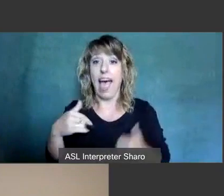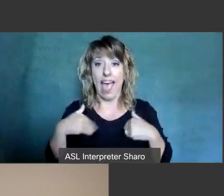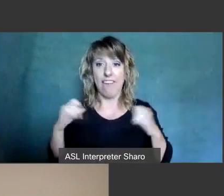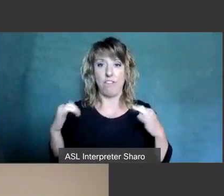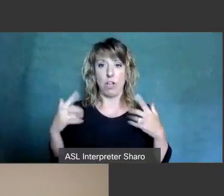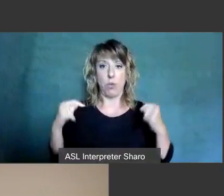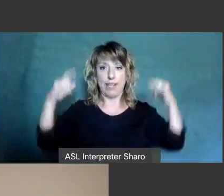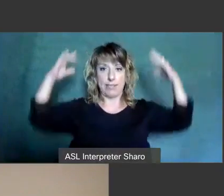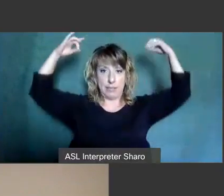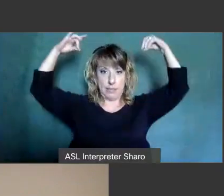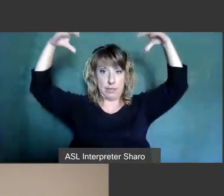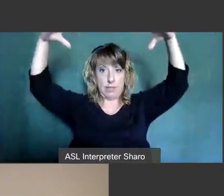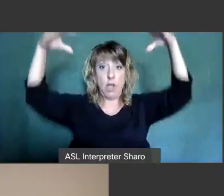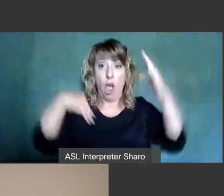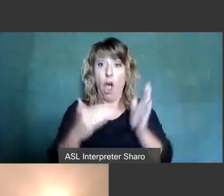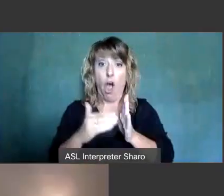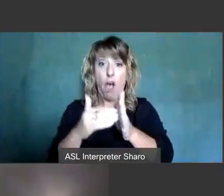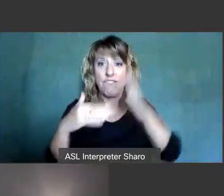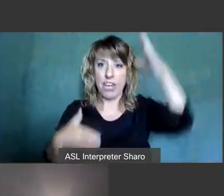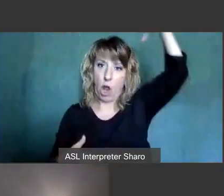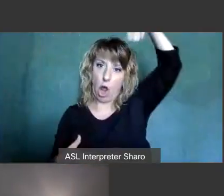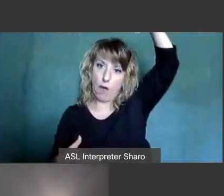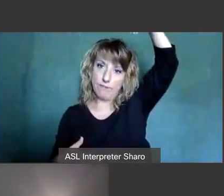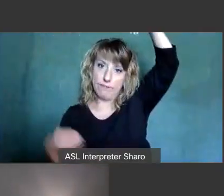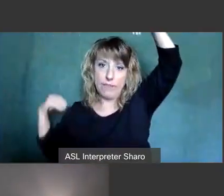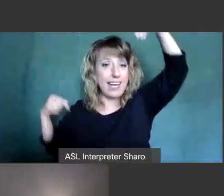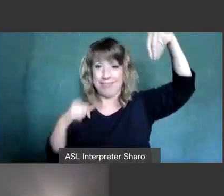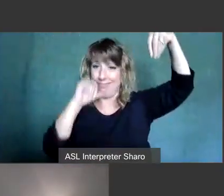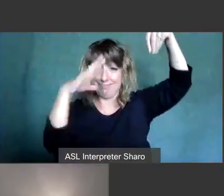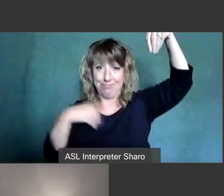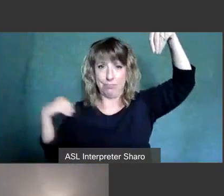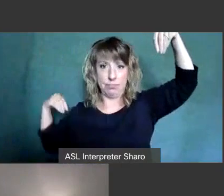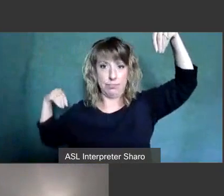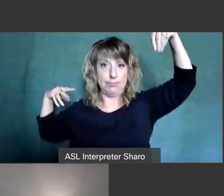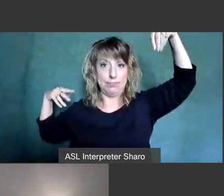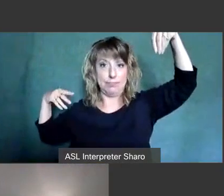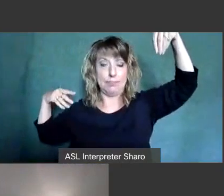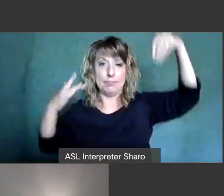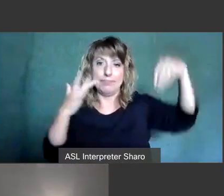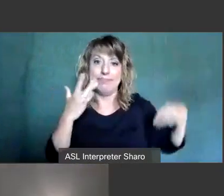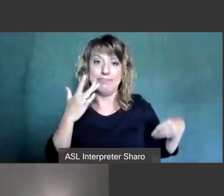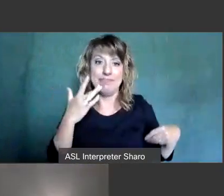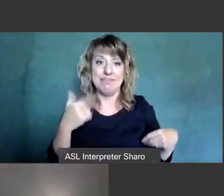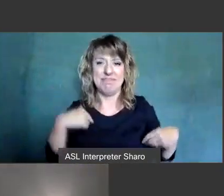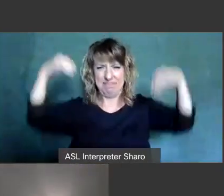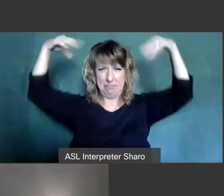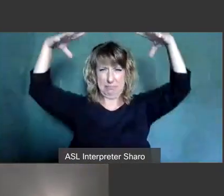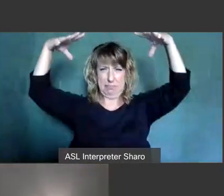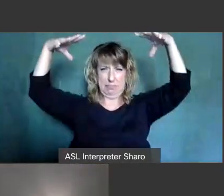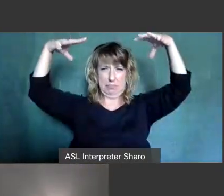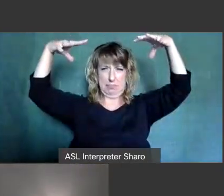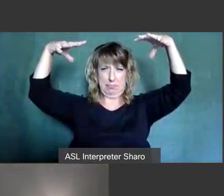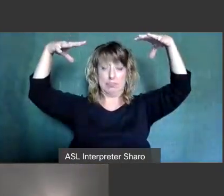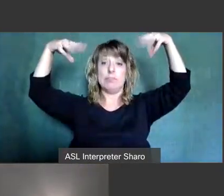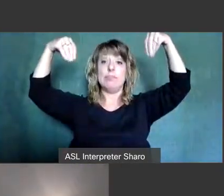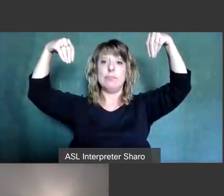on now i oftentimes turn that off because even though i'm not autistic i i'm not crazy about having that on so i'll turn